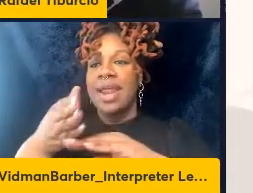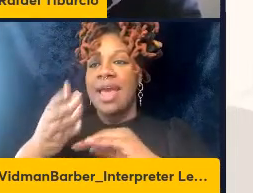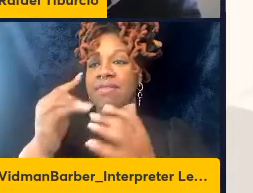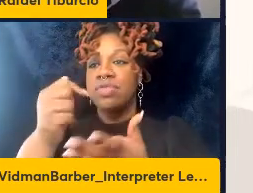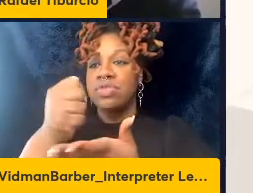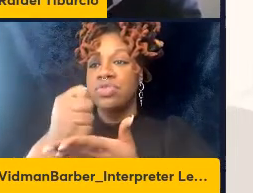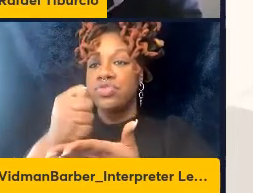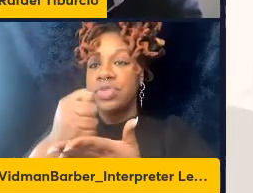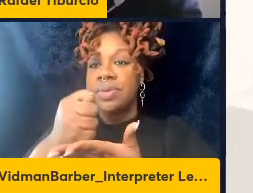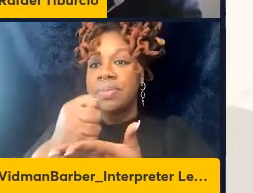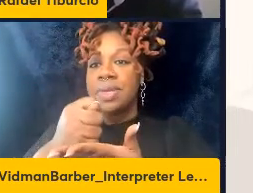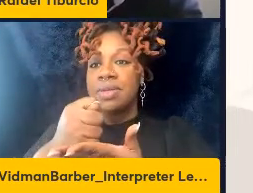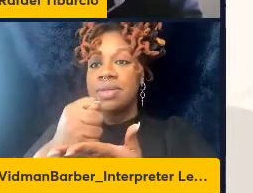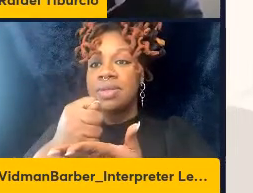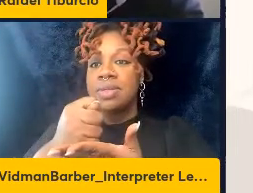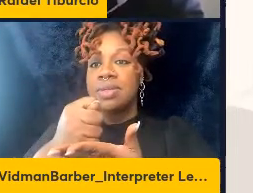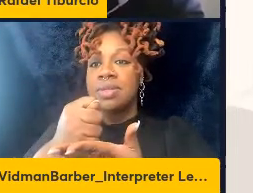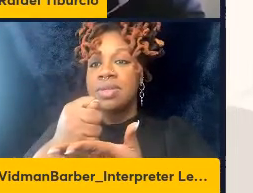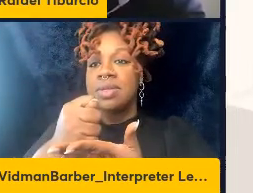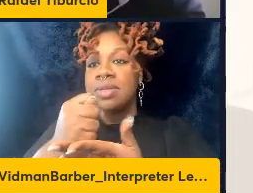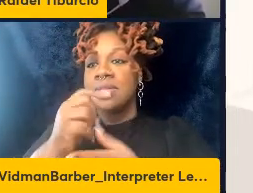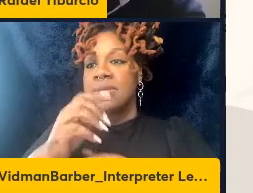granzyme B